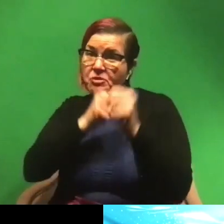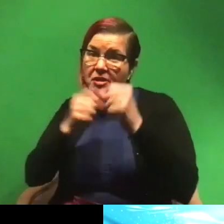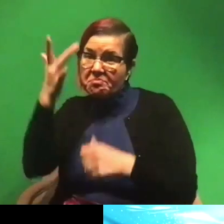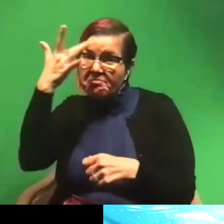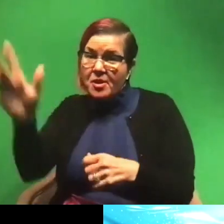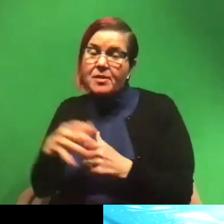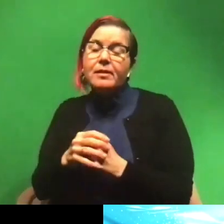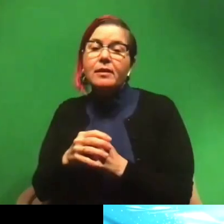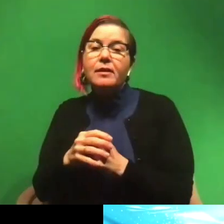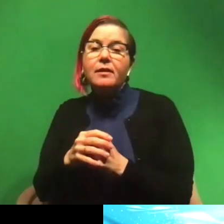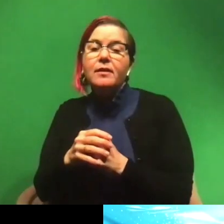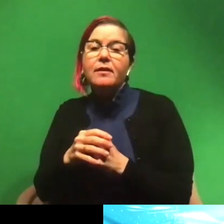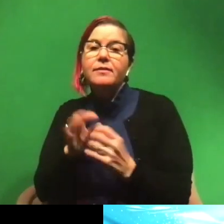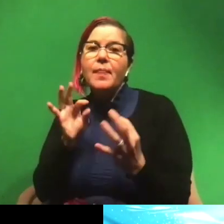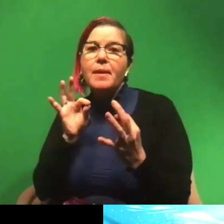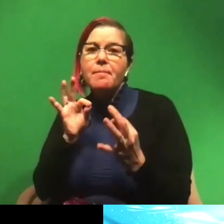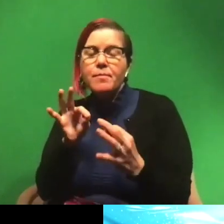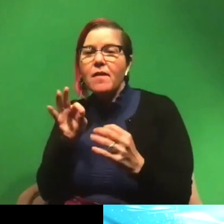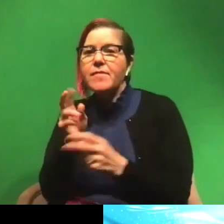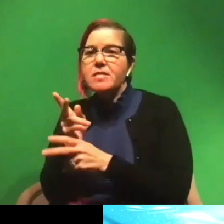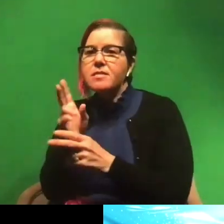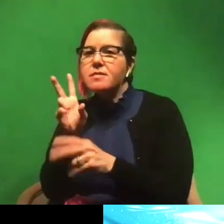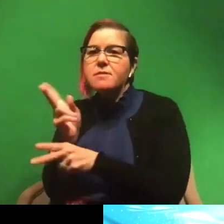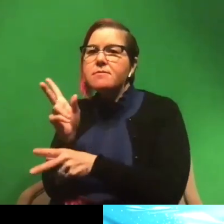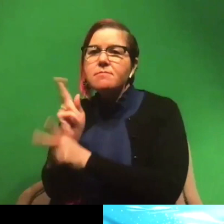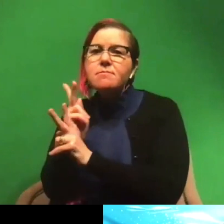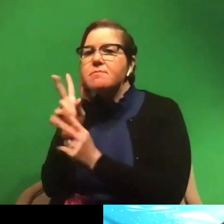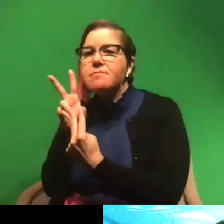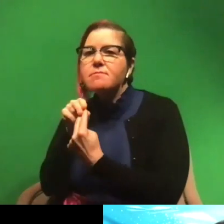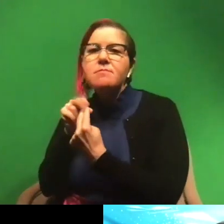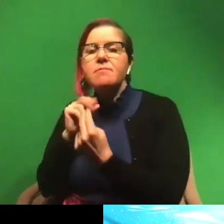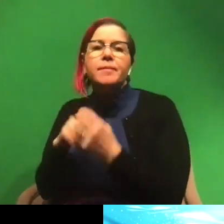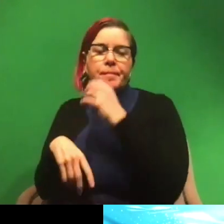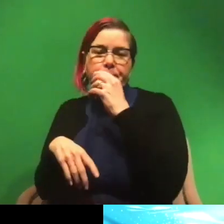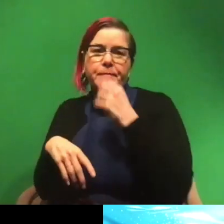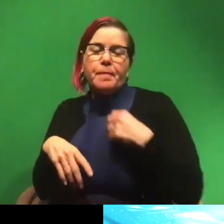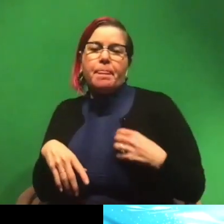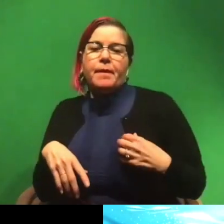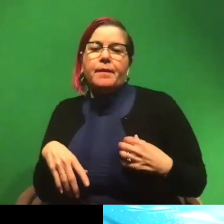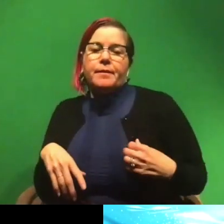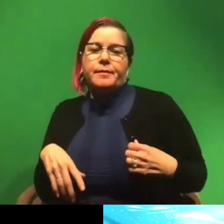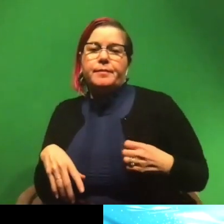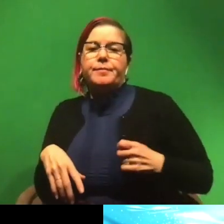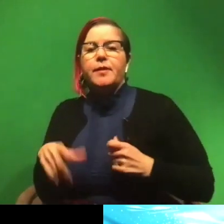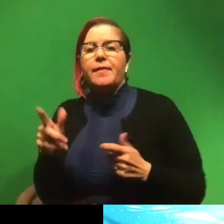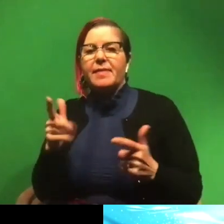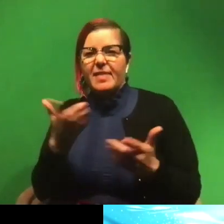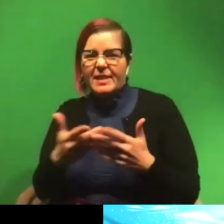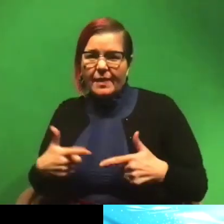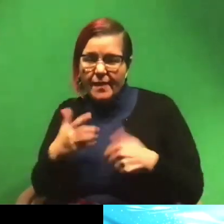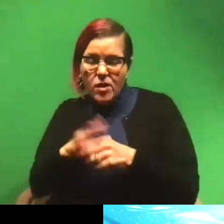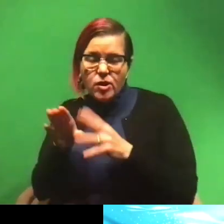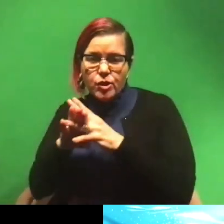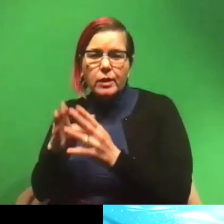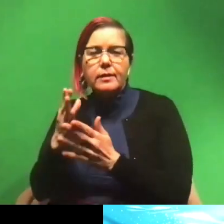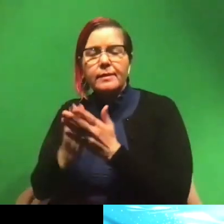The like perfect mooch. Uh, so yeah, there's a lot of, um, things that live on sharks and some of them